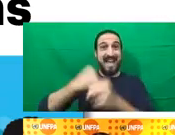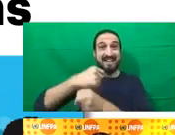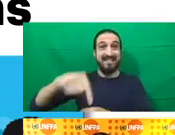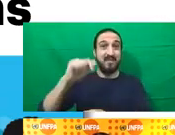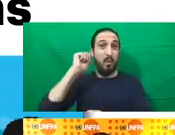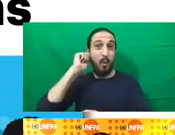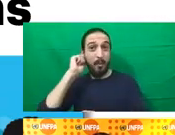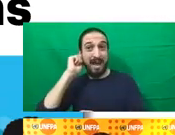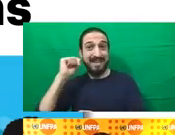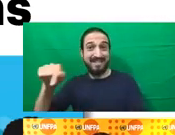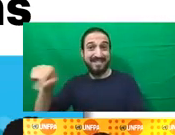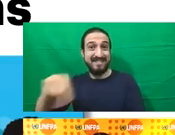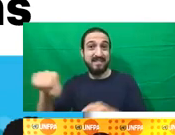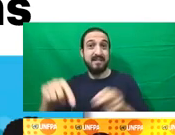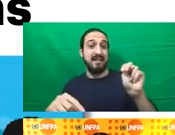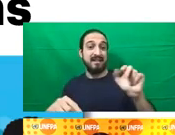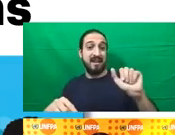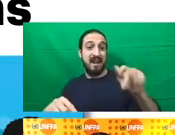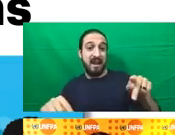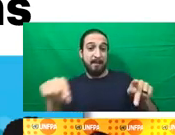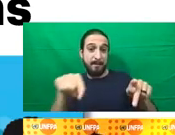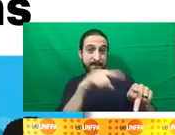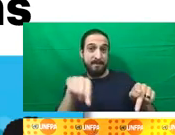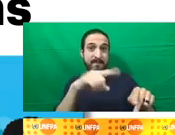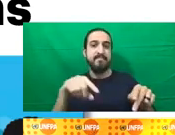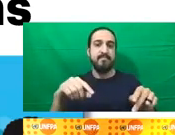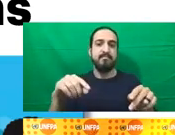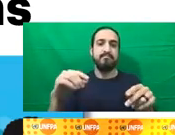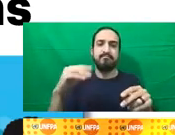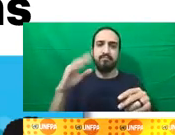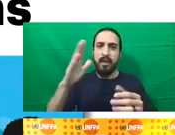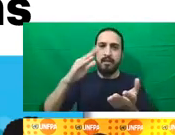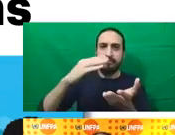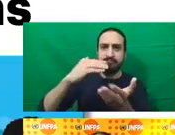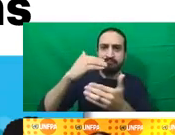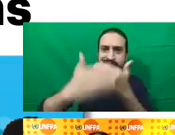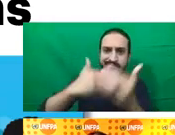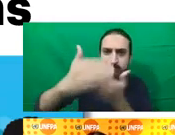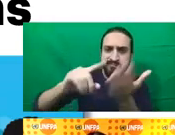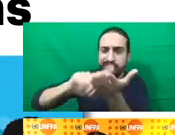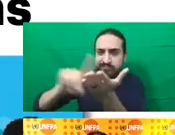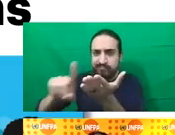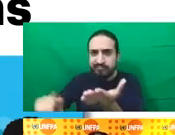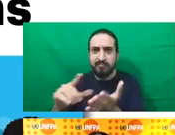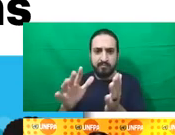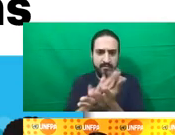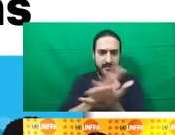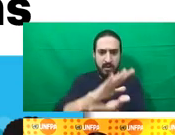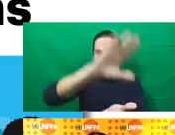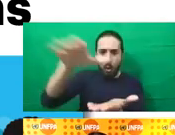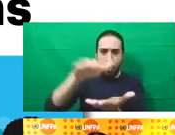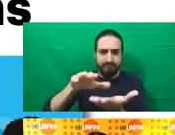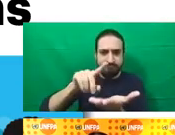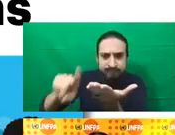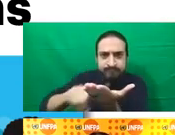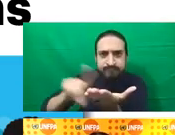documents. These included all NAP documents submitted to the UNFCCC as well as a sample of health sector NAPs and